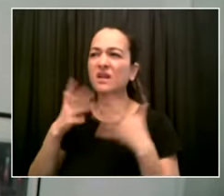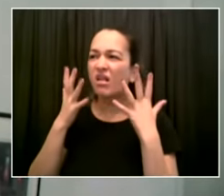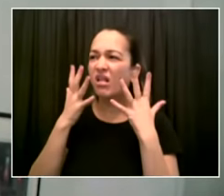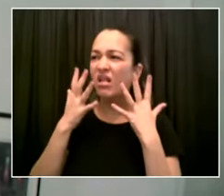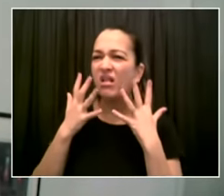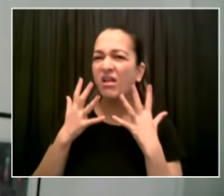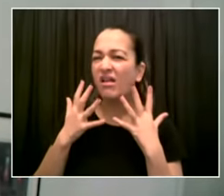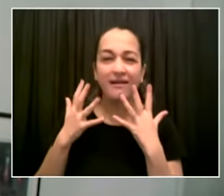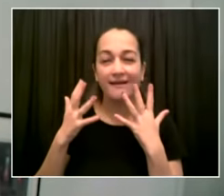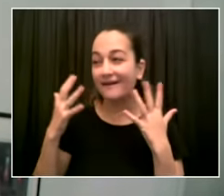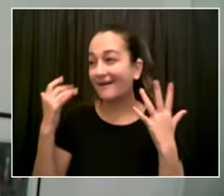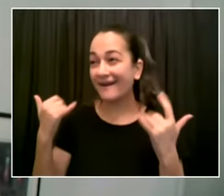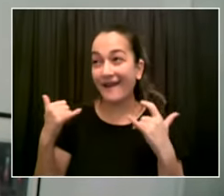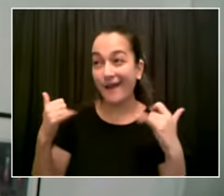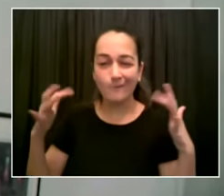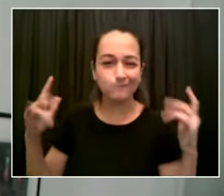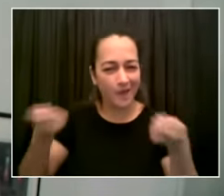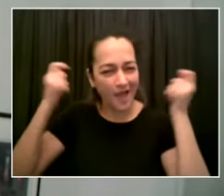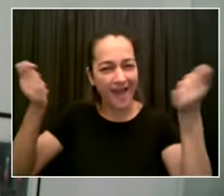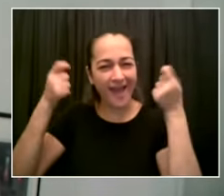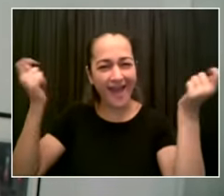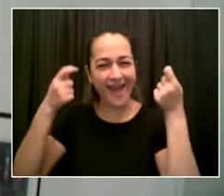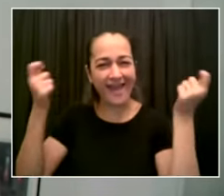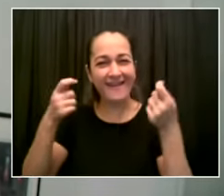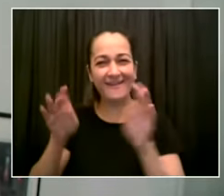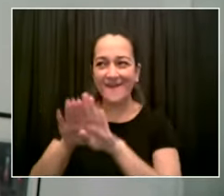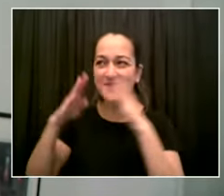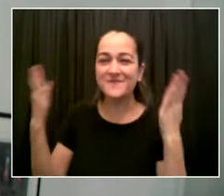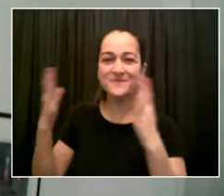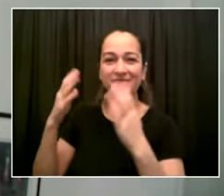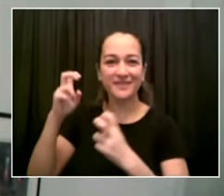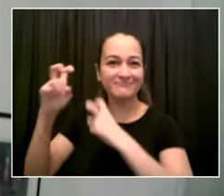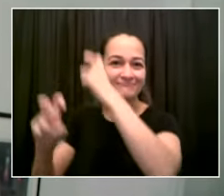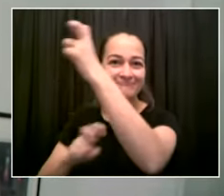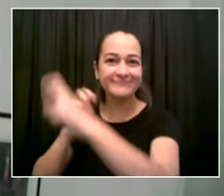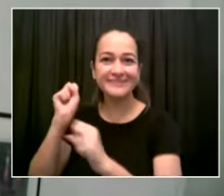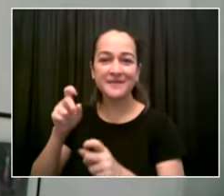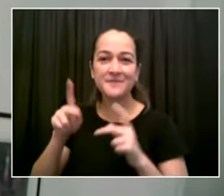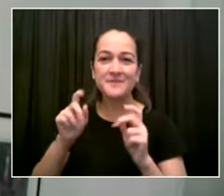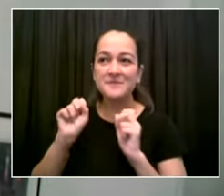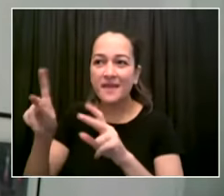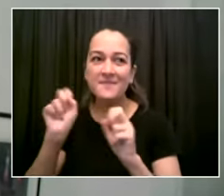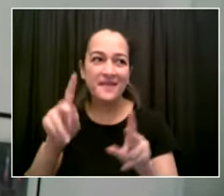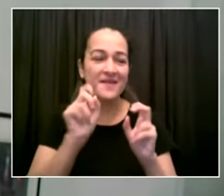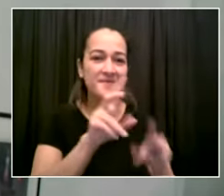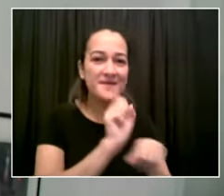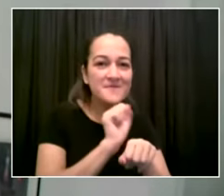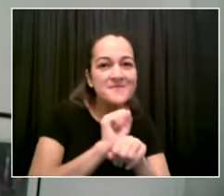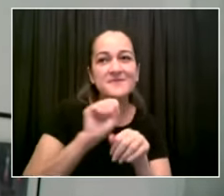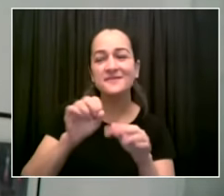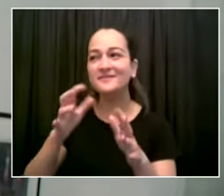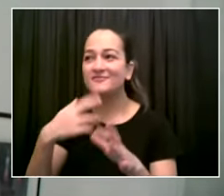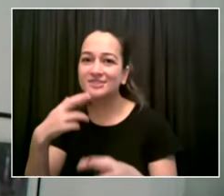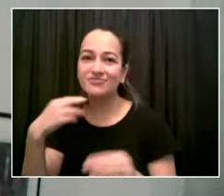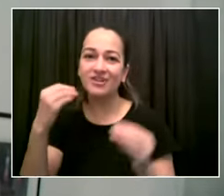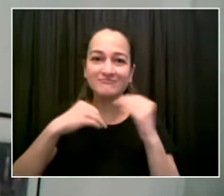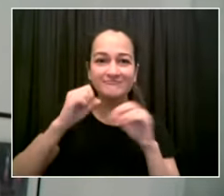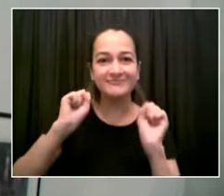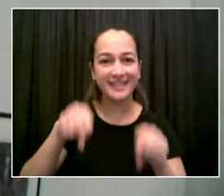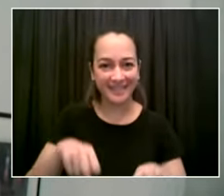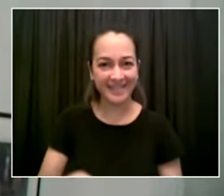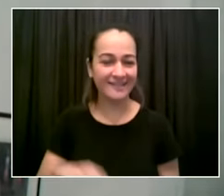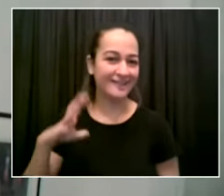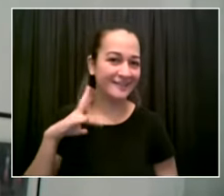visitors office workers and broadway and while everyone was away we've been working with your administration to